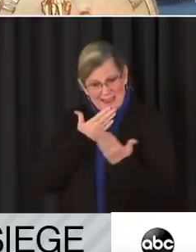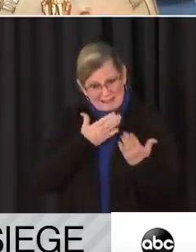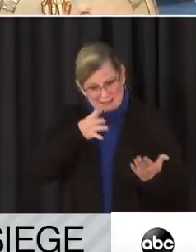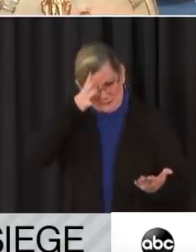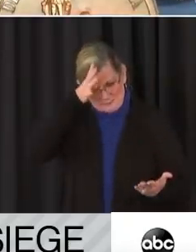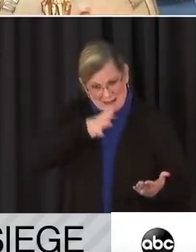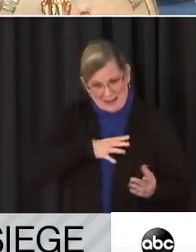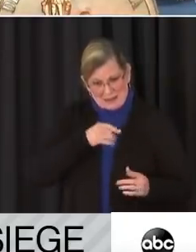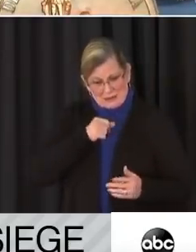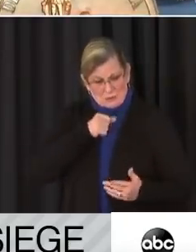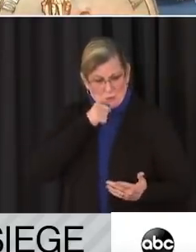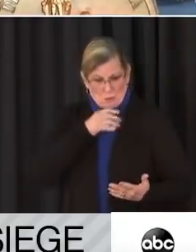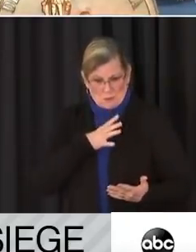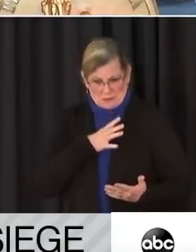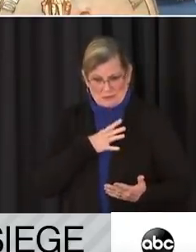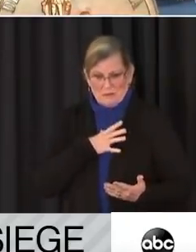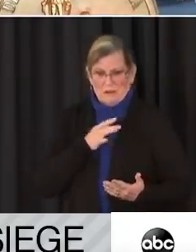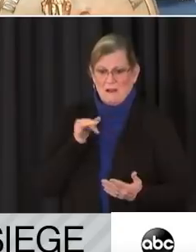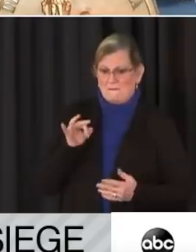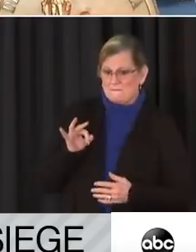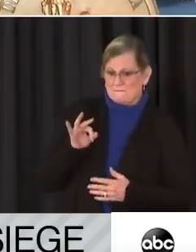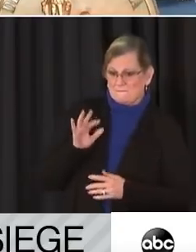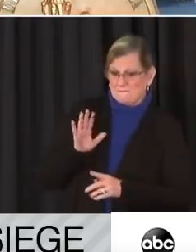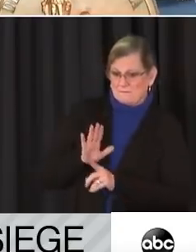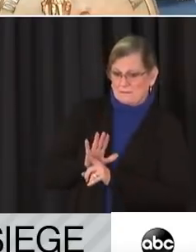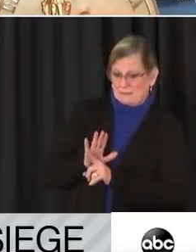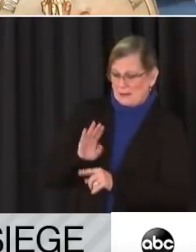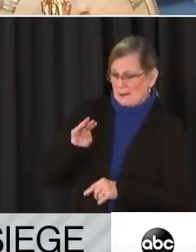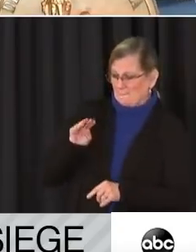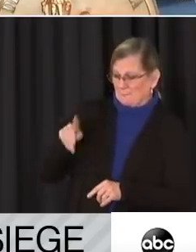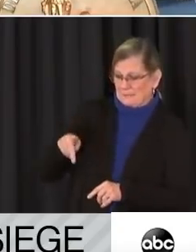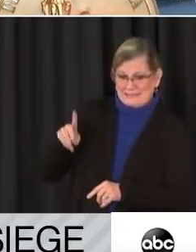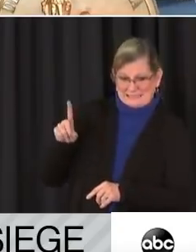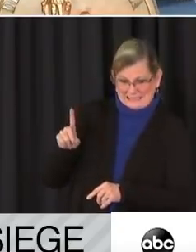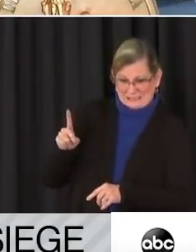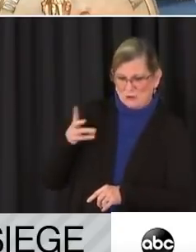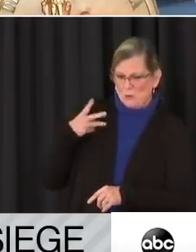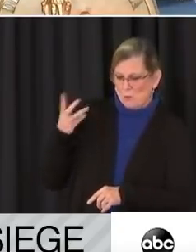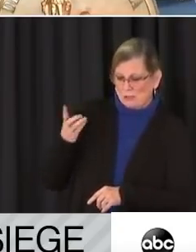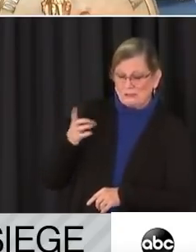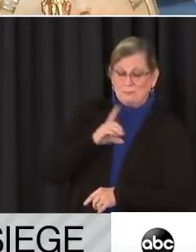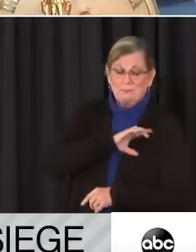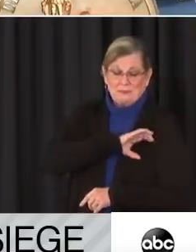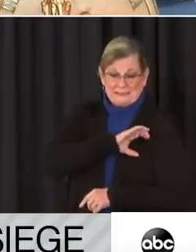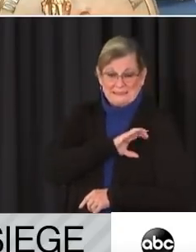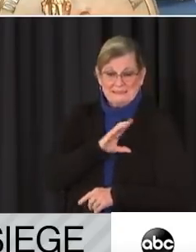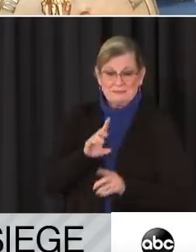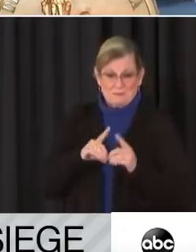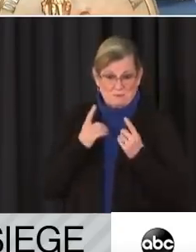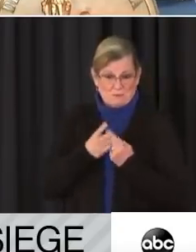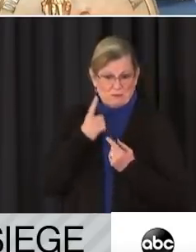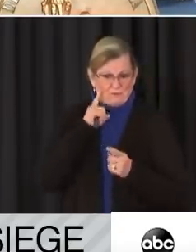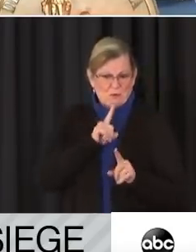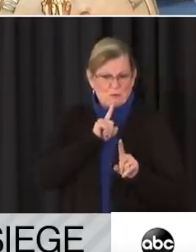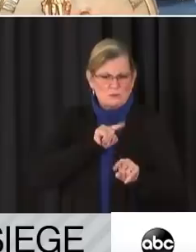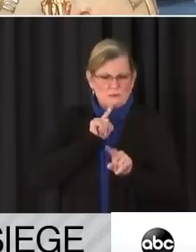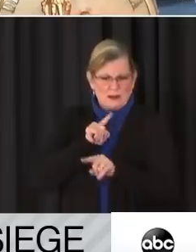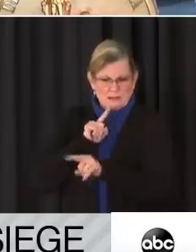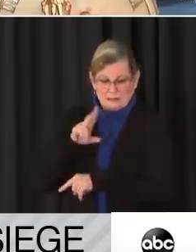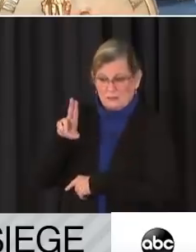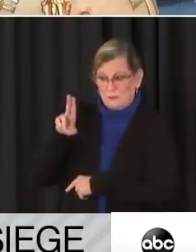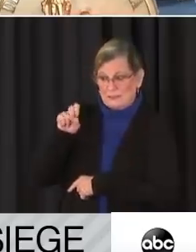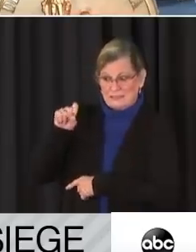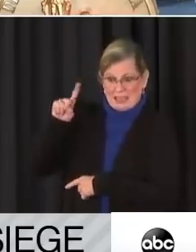and women of the Metropolitan Police Department for responding to the United States Capitol